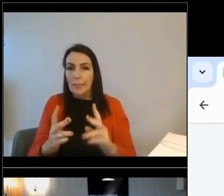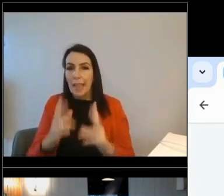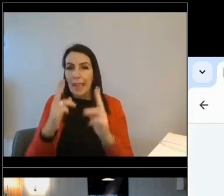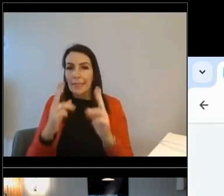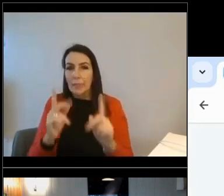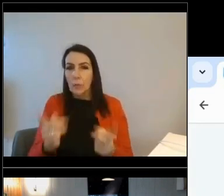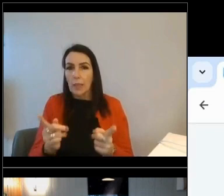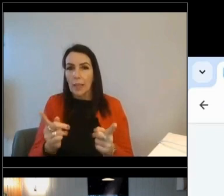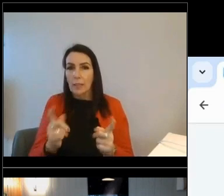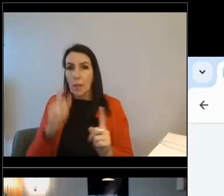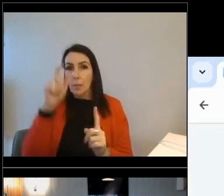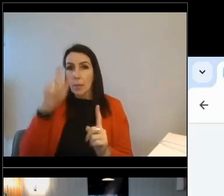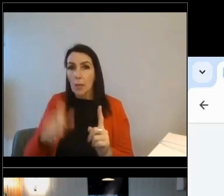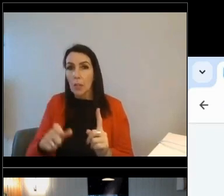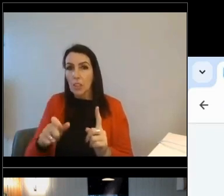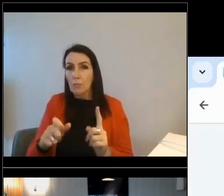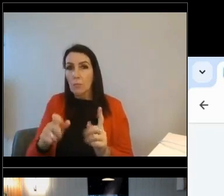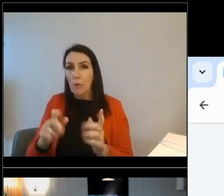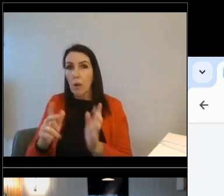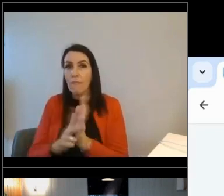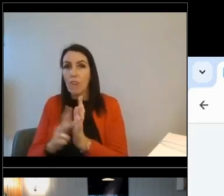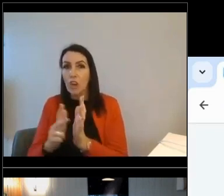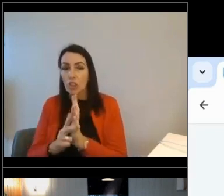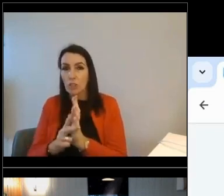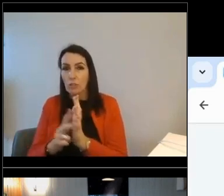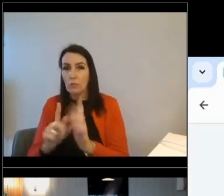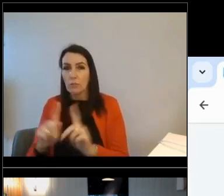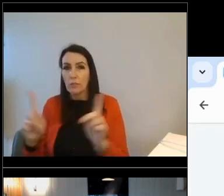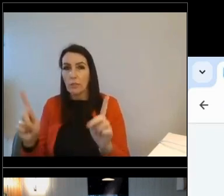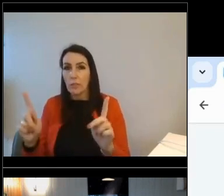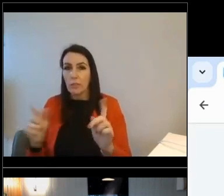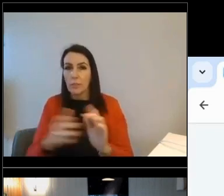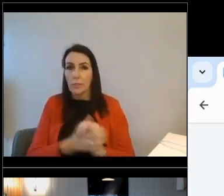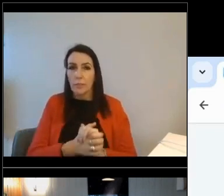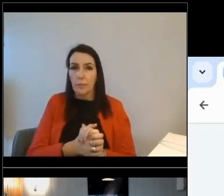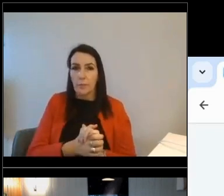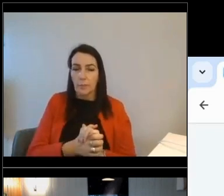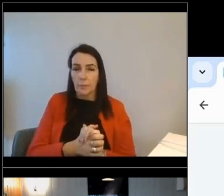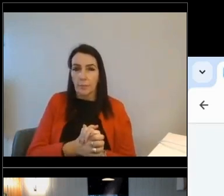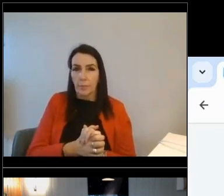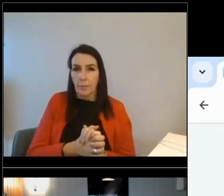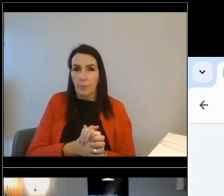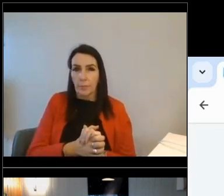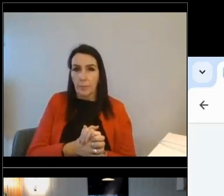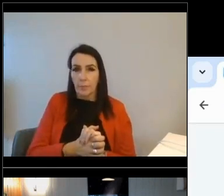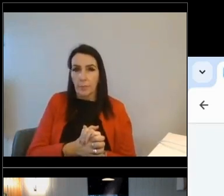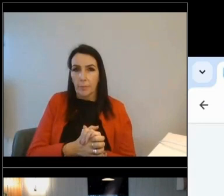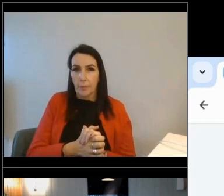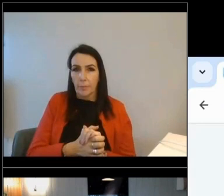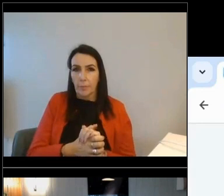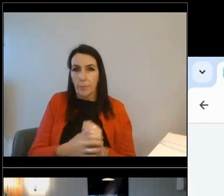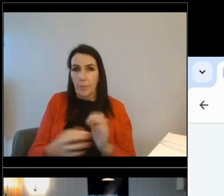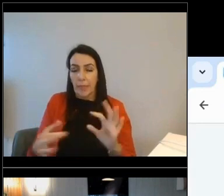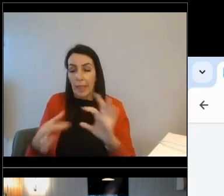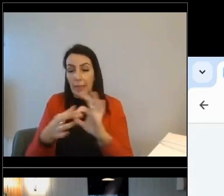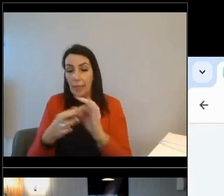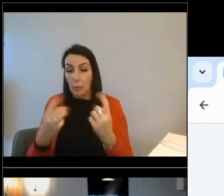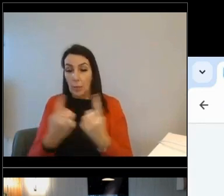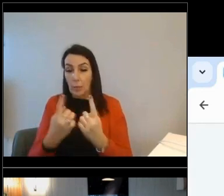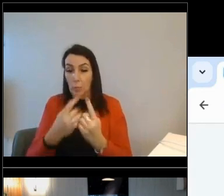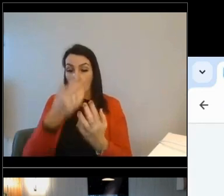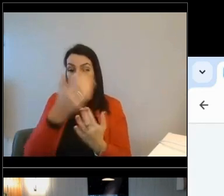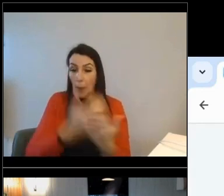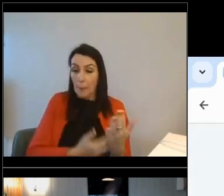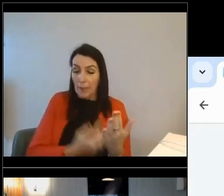versions, quality versions we have, you can drop in your next step. So if that's linking onto your product pages, you can do that.